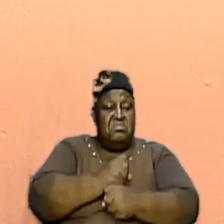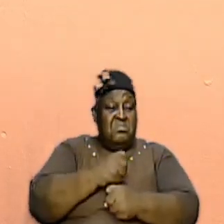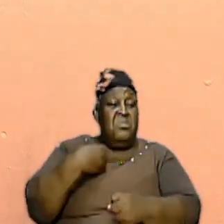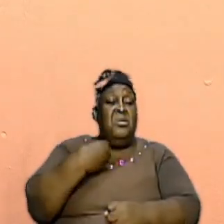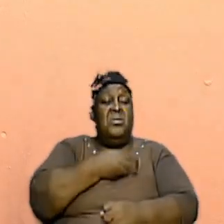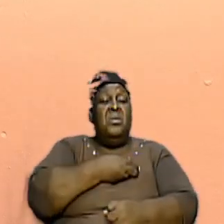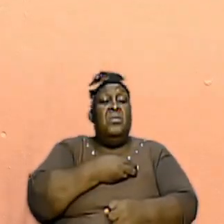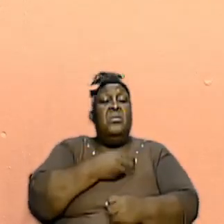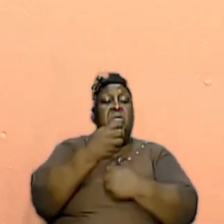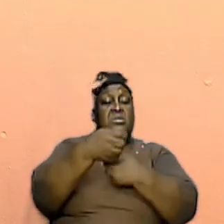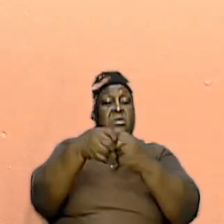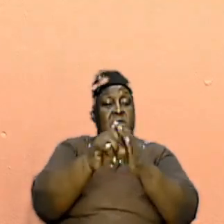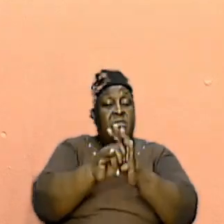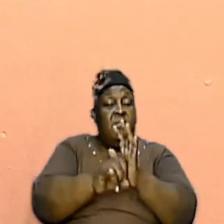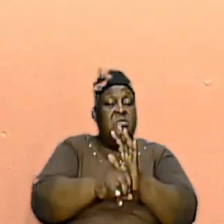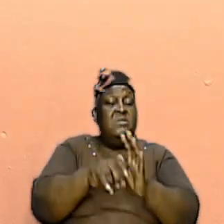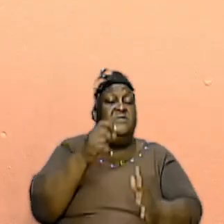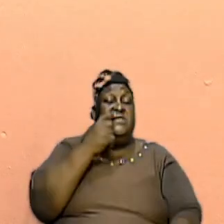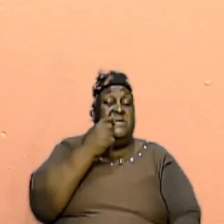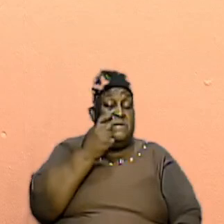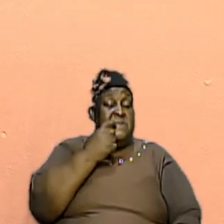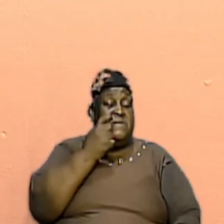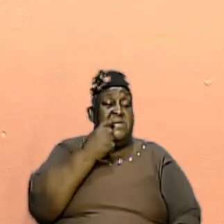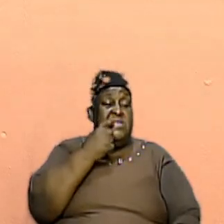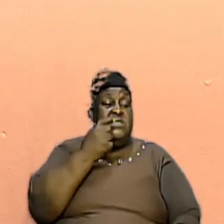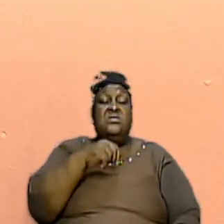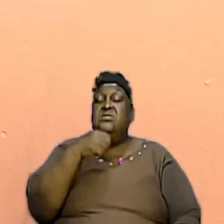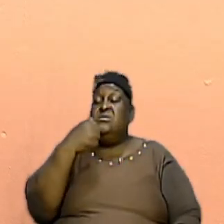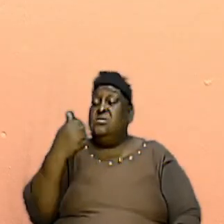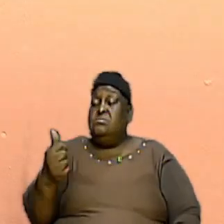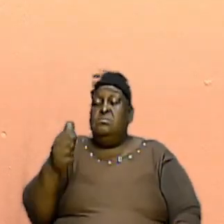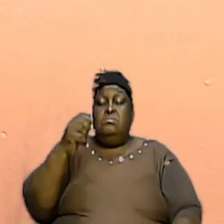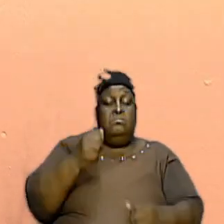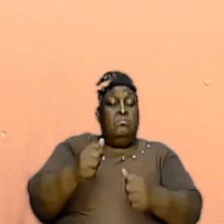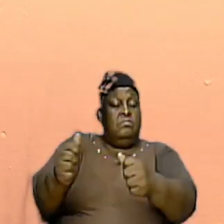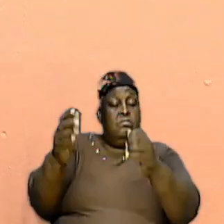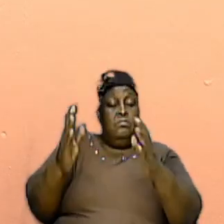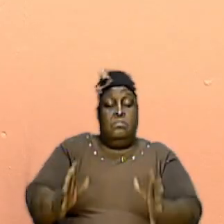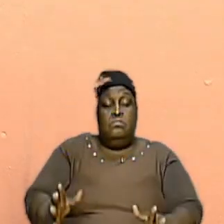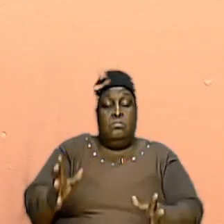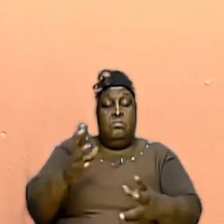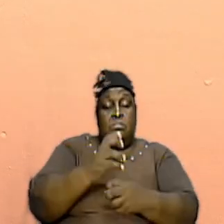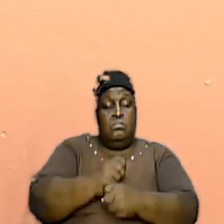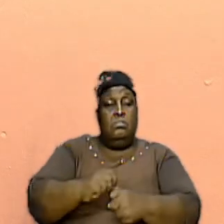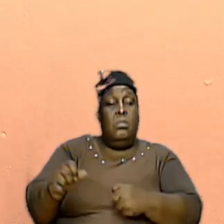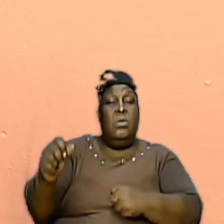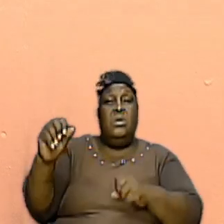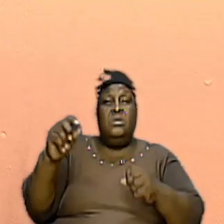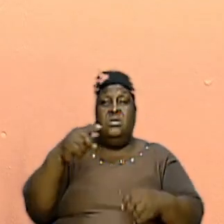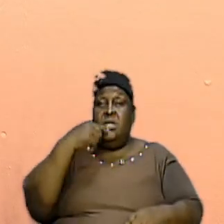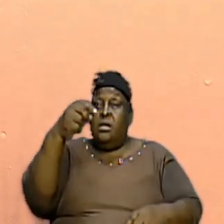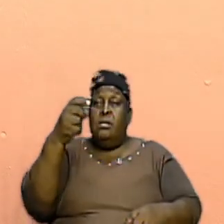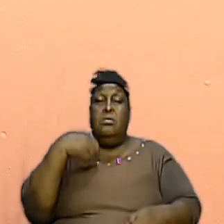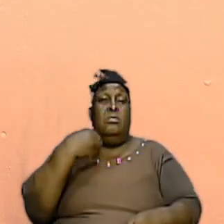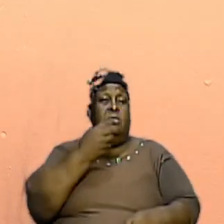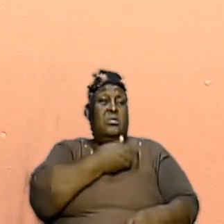Seriously Another Apostle Is Exhorting Us